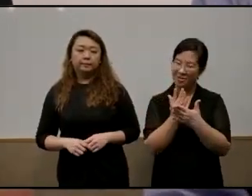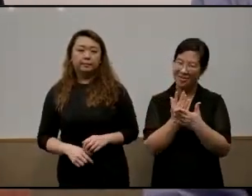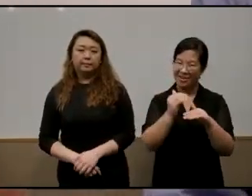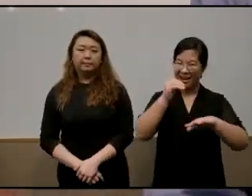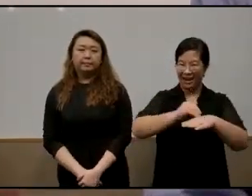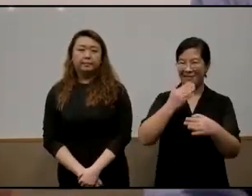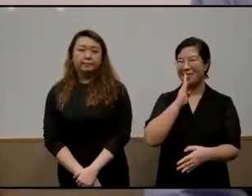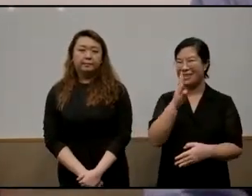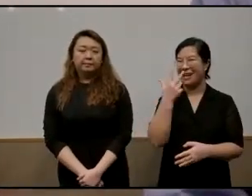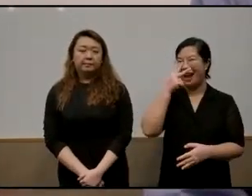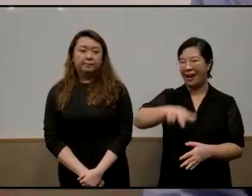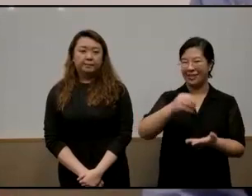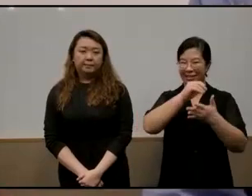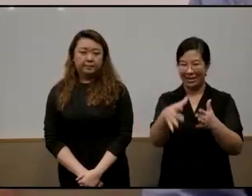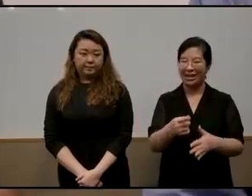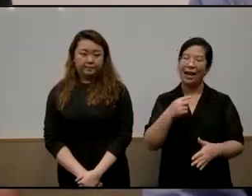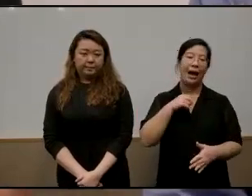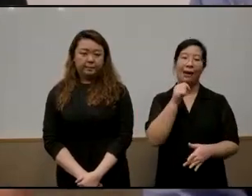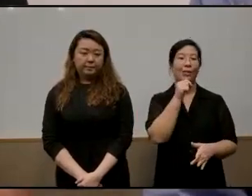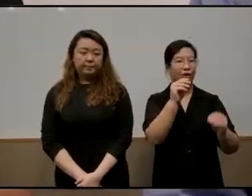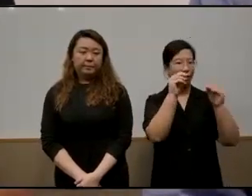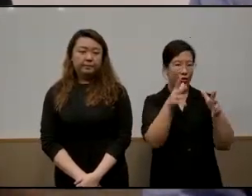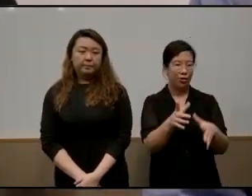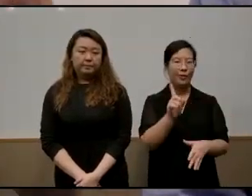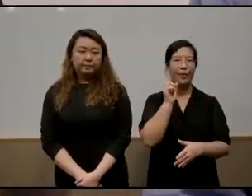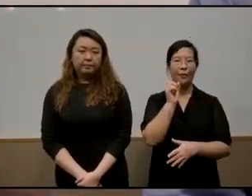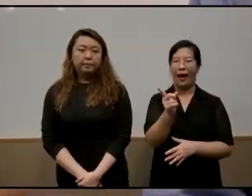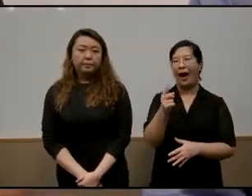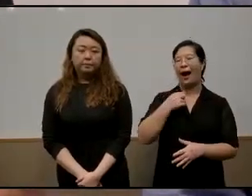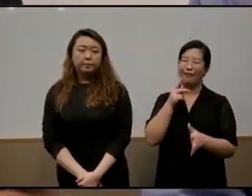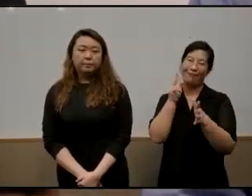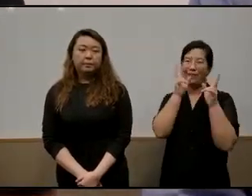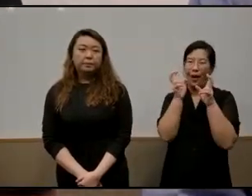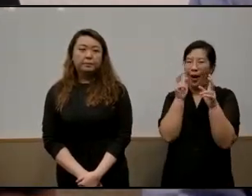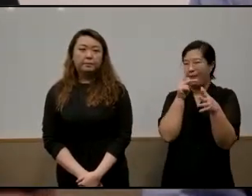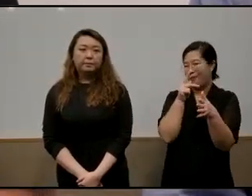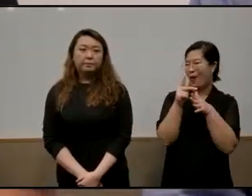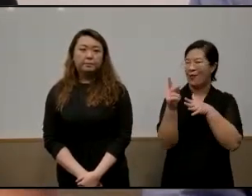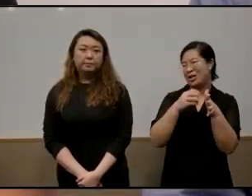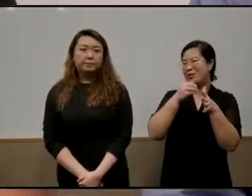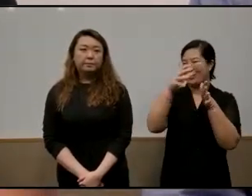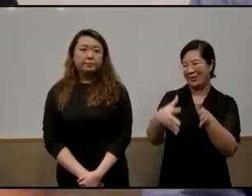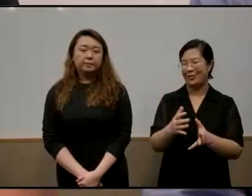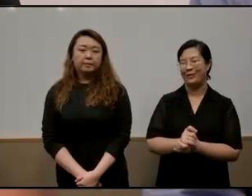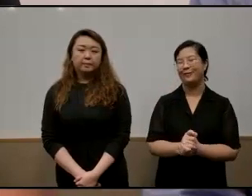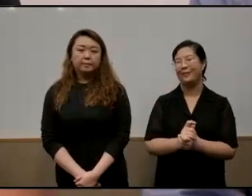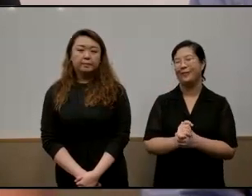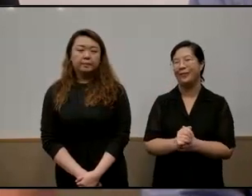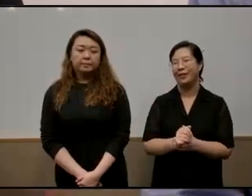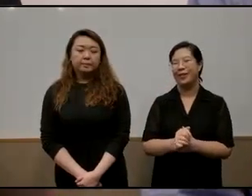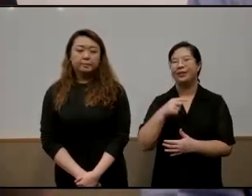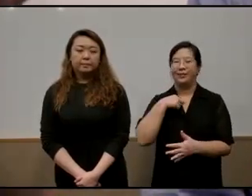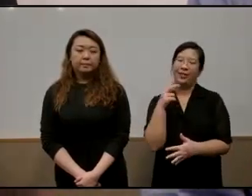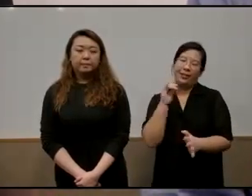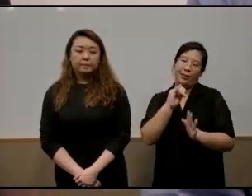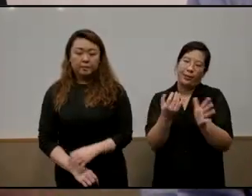you know i'm not an educator but i'm a professional student in life um i